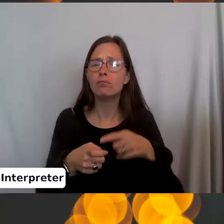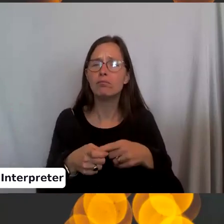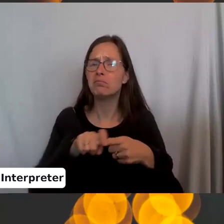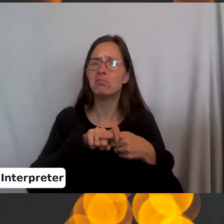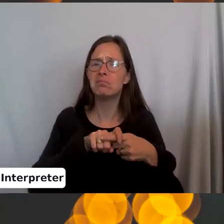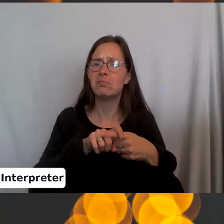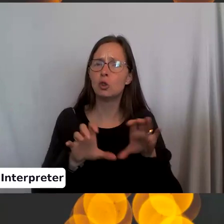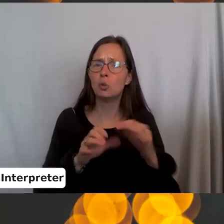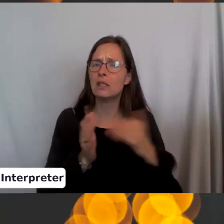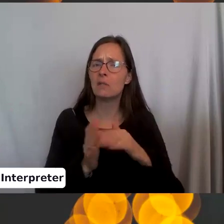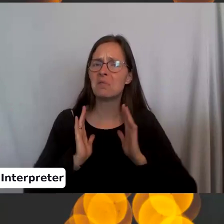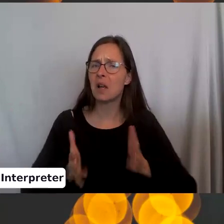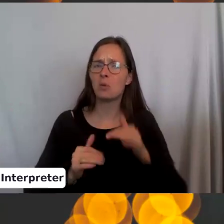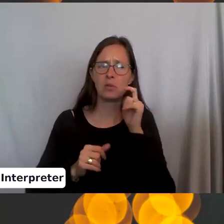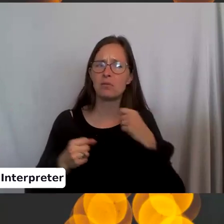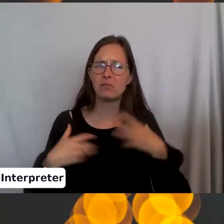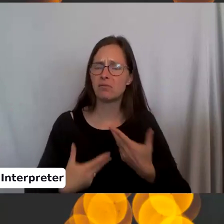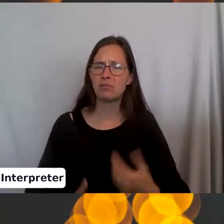and do it again. No panicking.